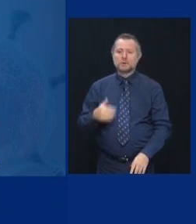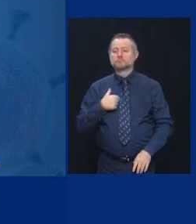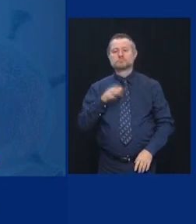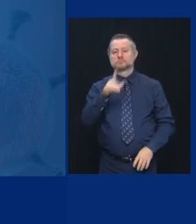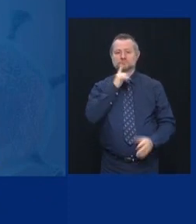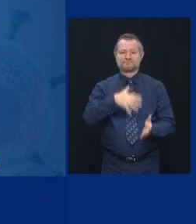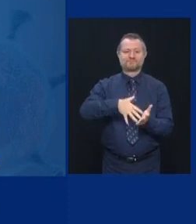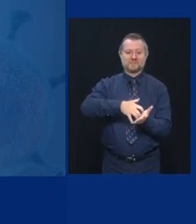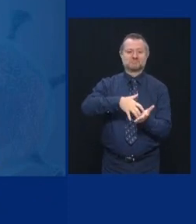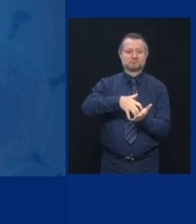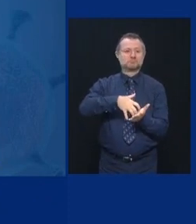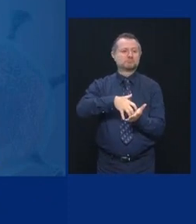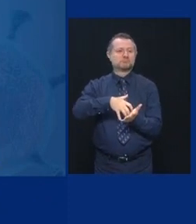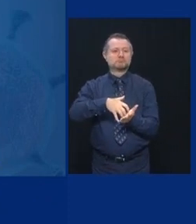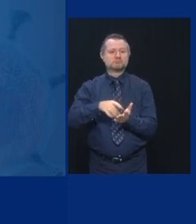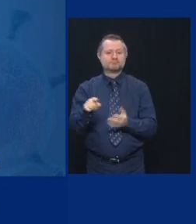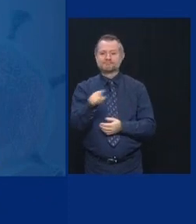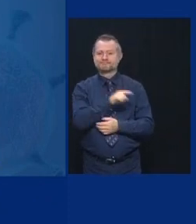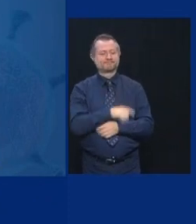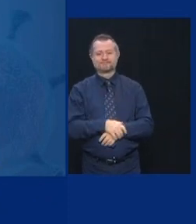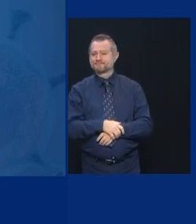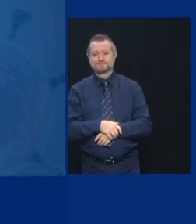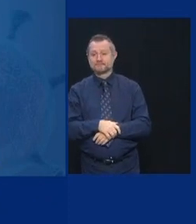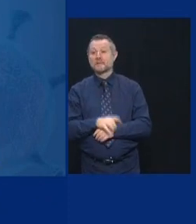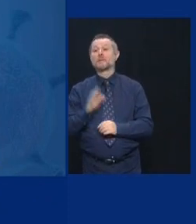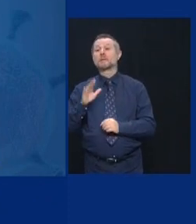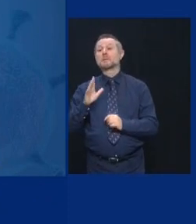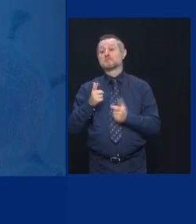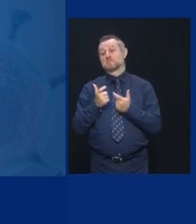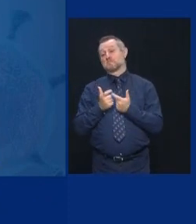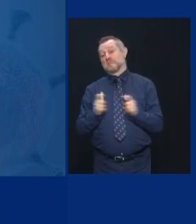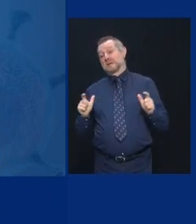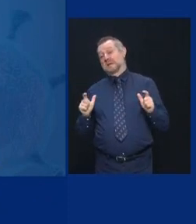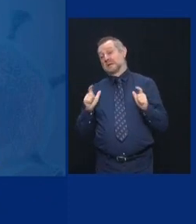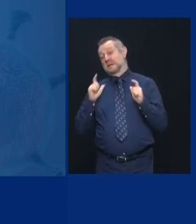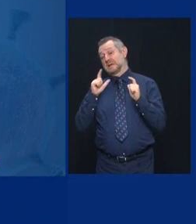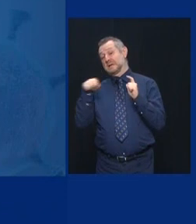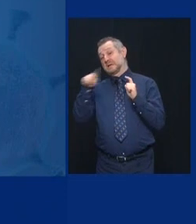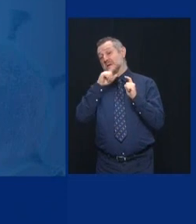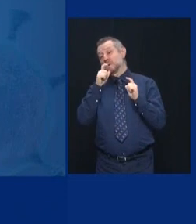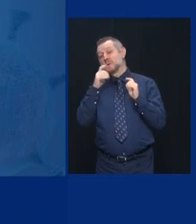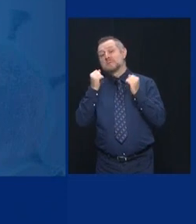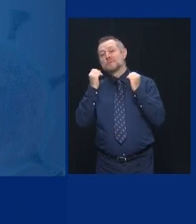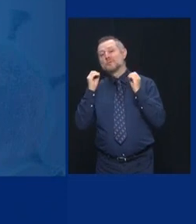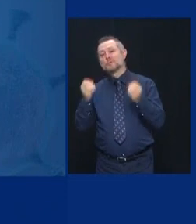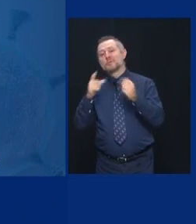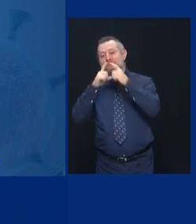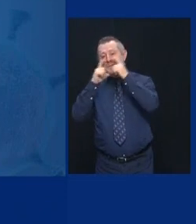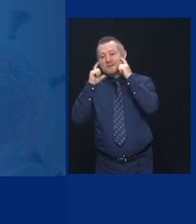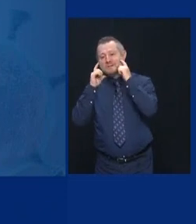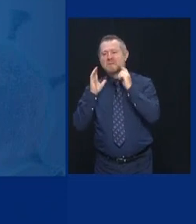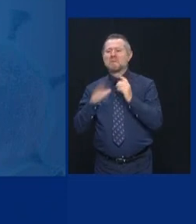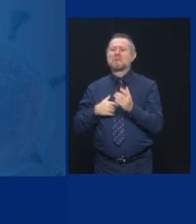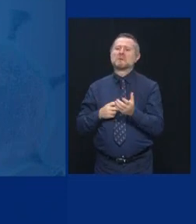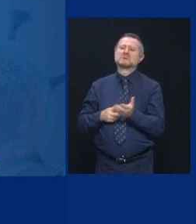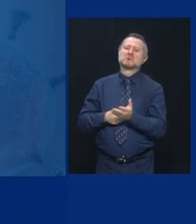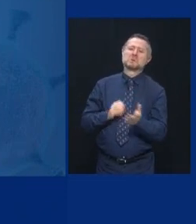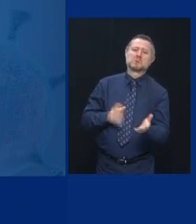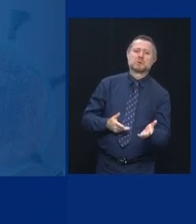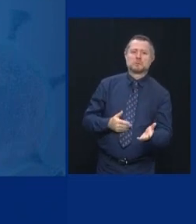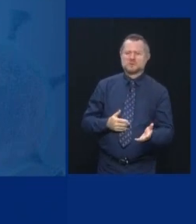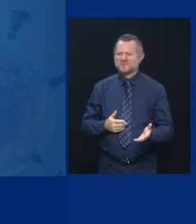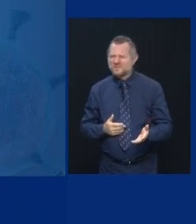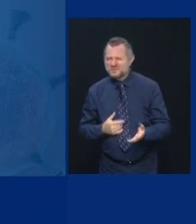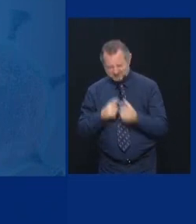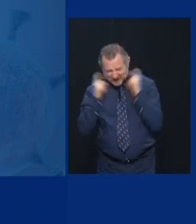Put a mask on or I will ticket you is not enforcement. Store owner, you're not supposed to have this